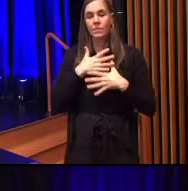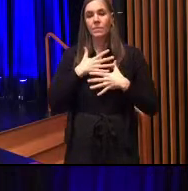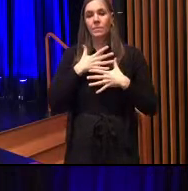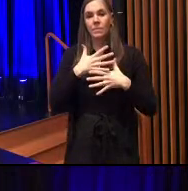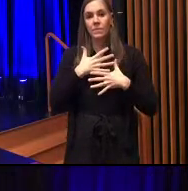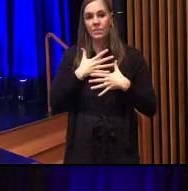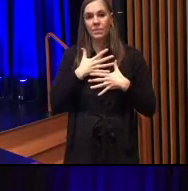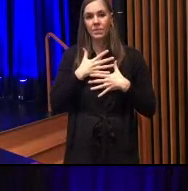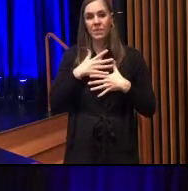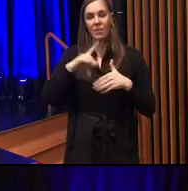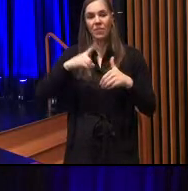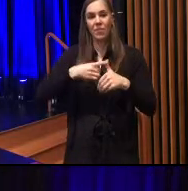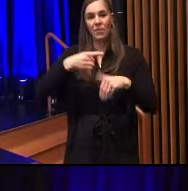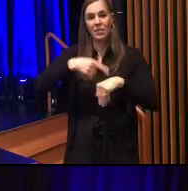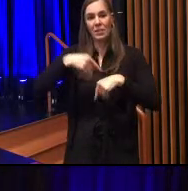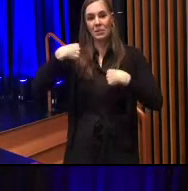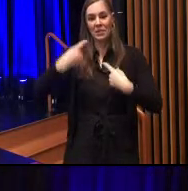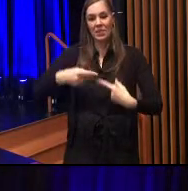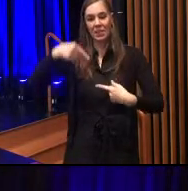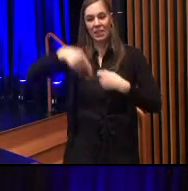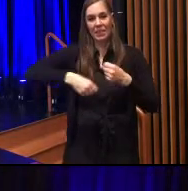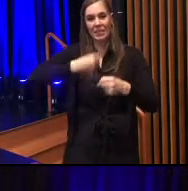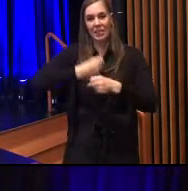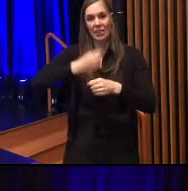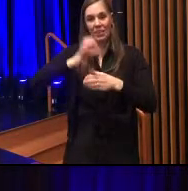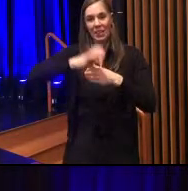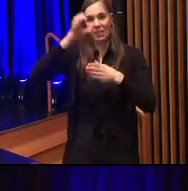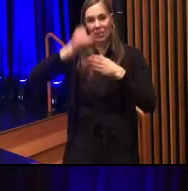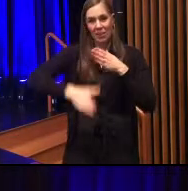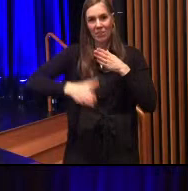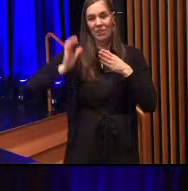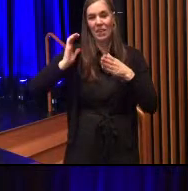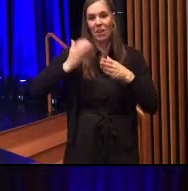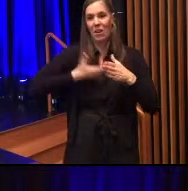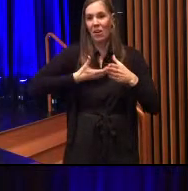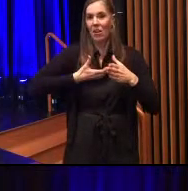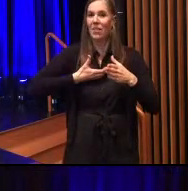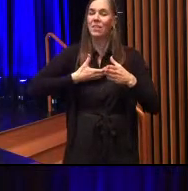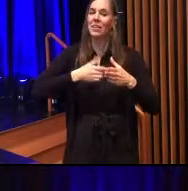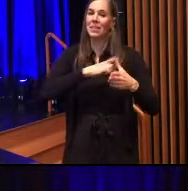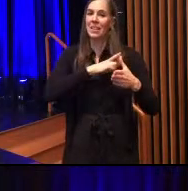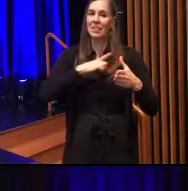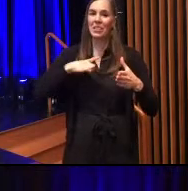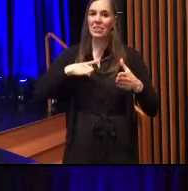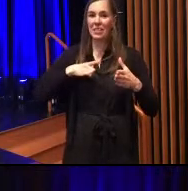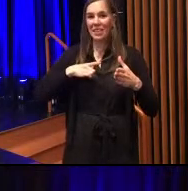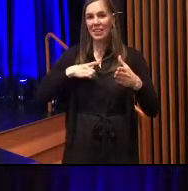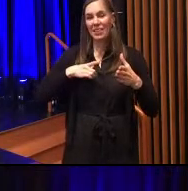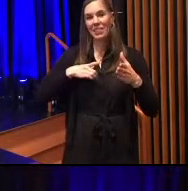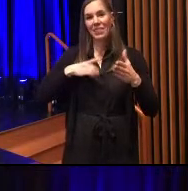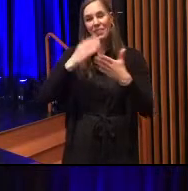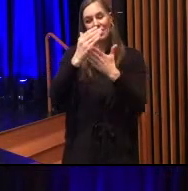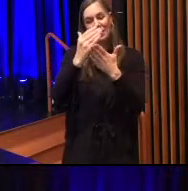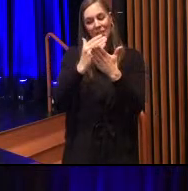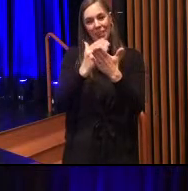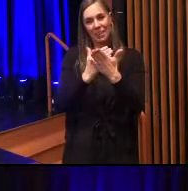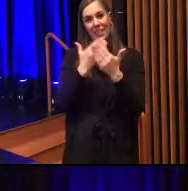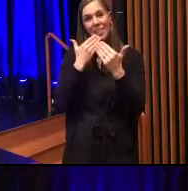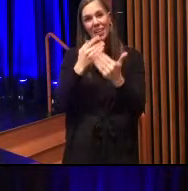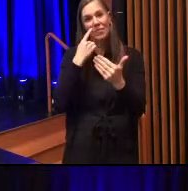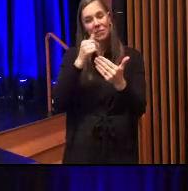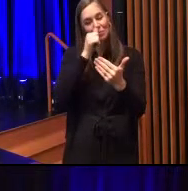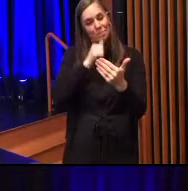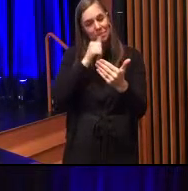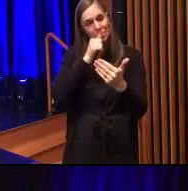Okay, so for the first time this year, that concludes our legislative agenda. Thanks for hanging in. It